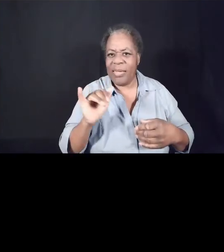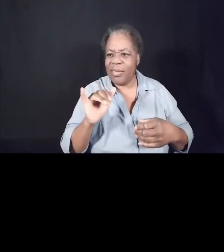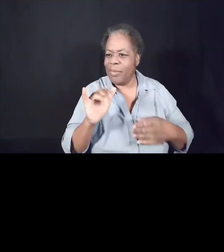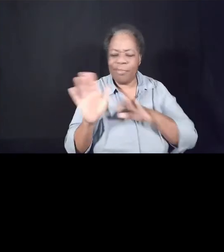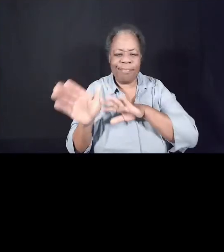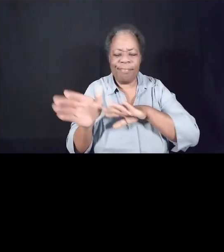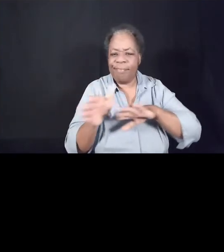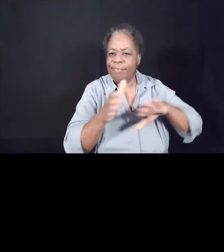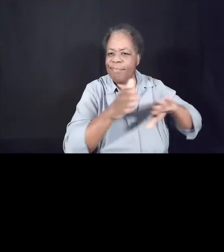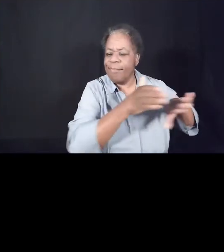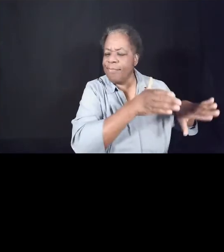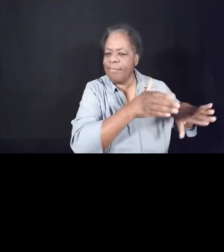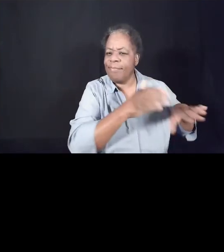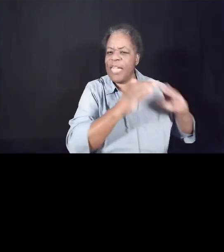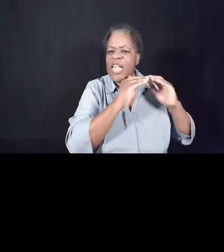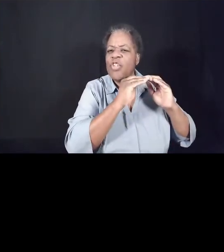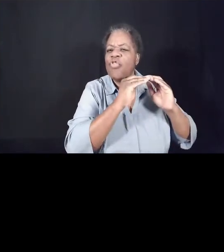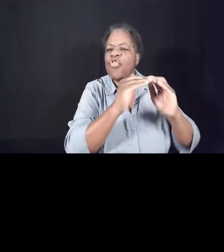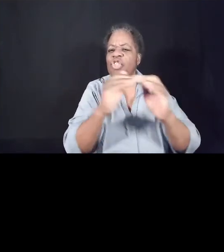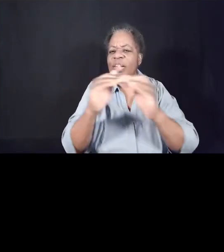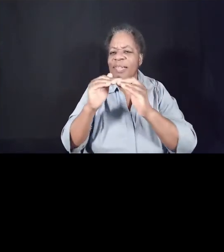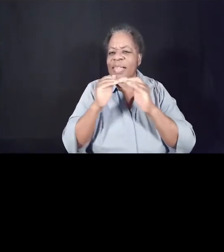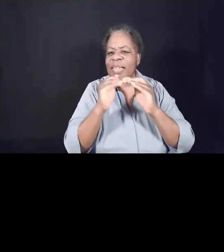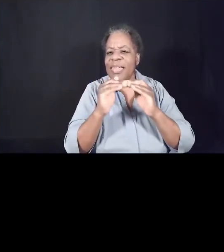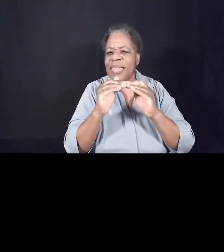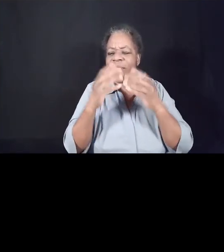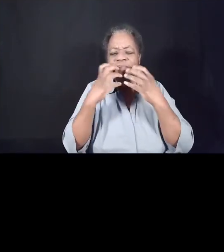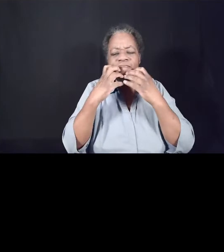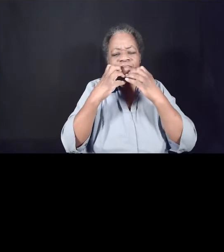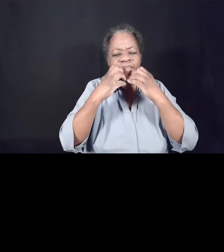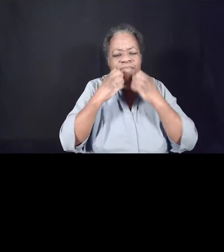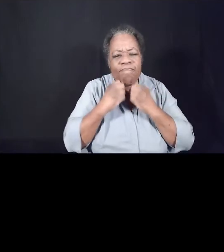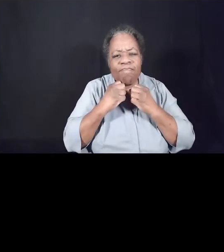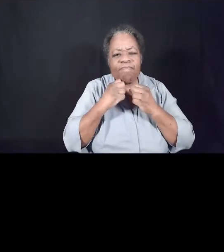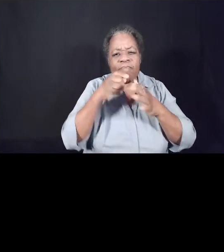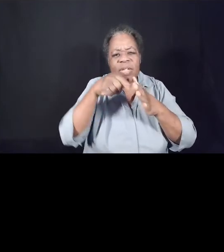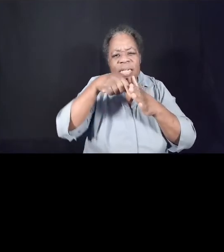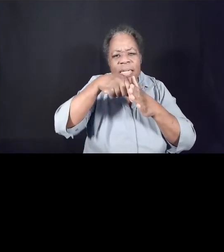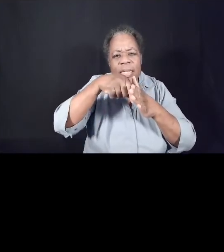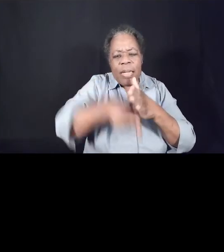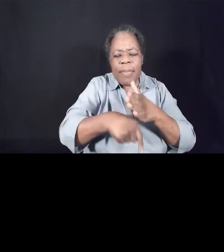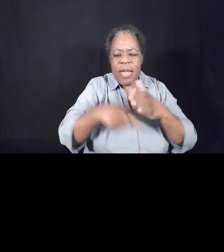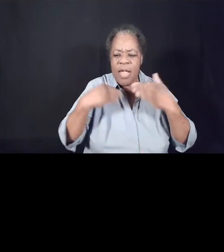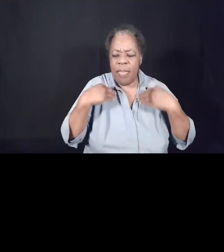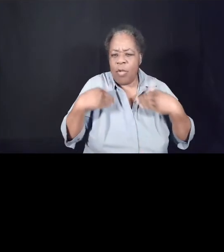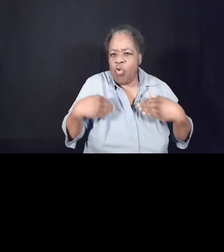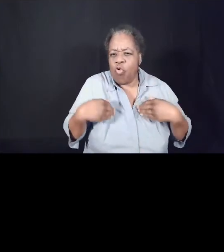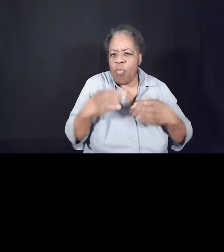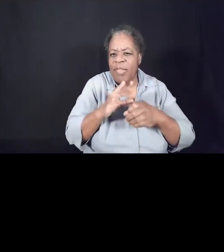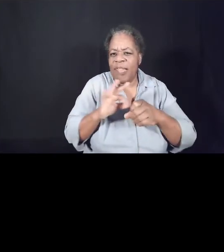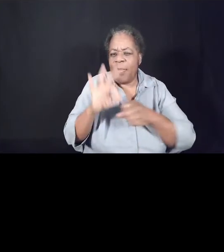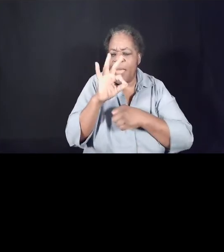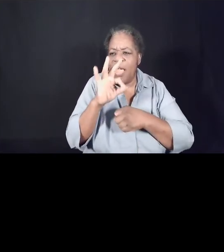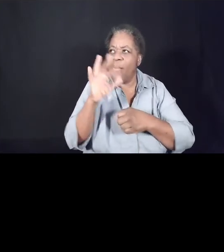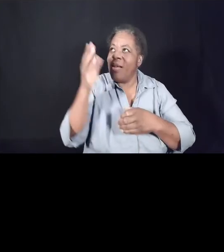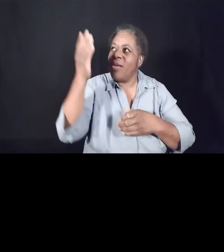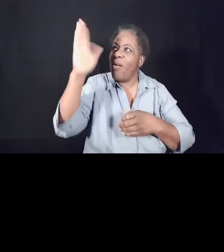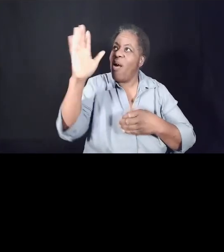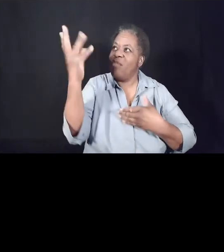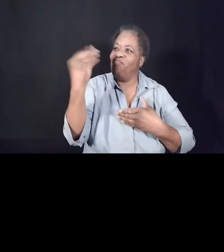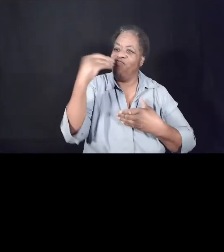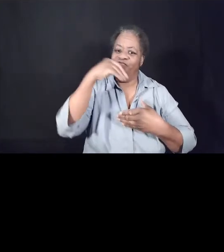Justice is a value deeply embedded in the human psyche, placed there by our creator.